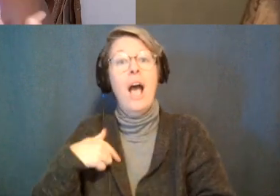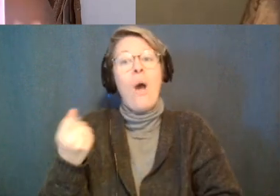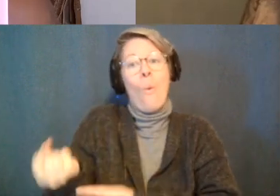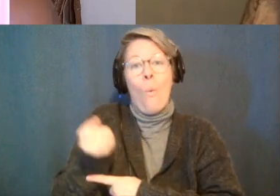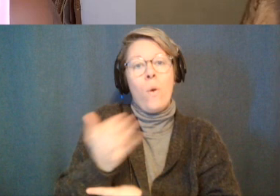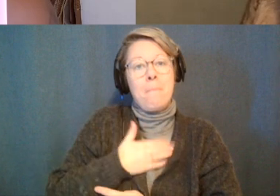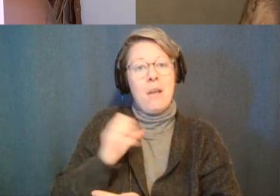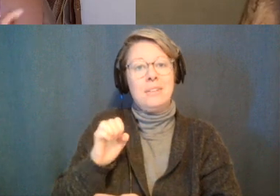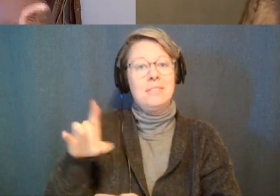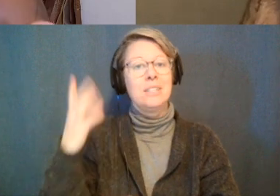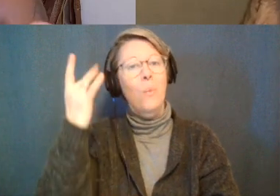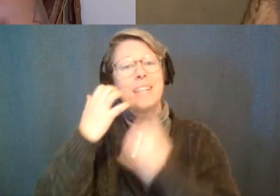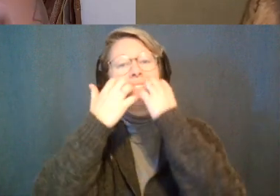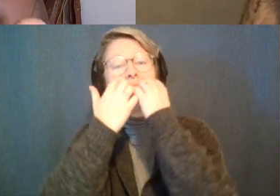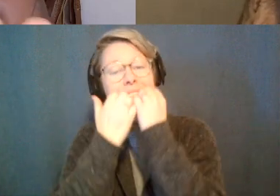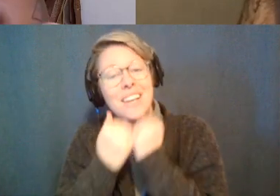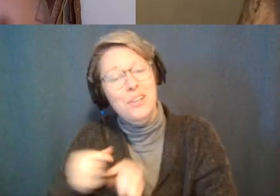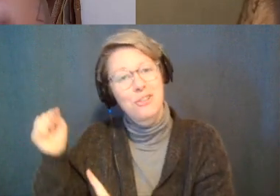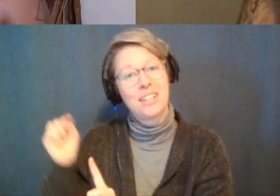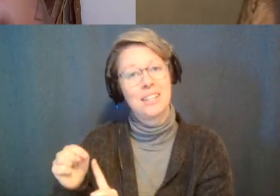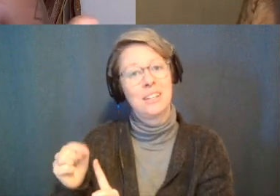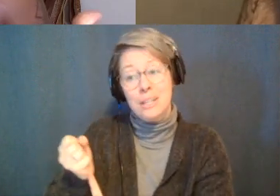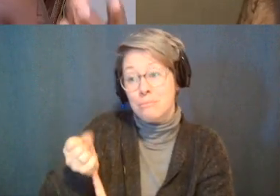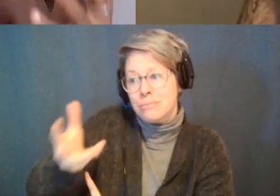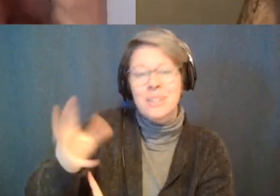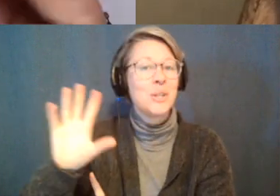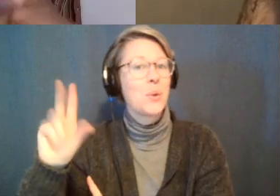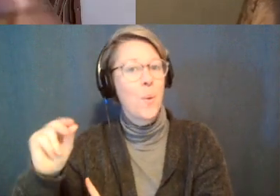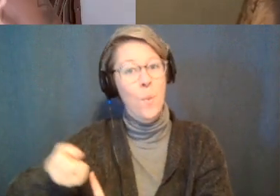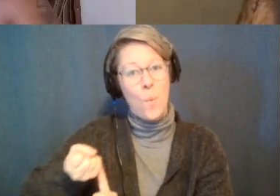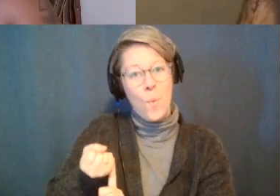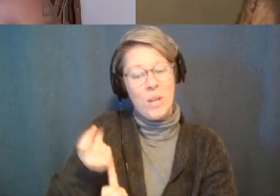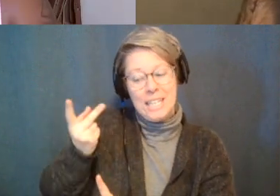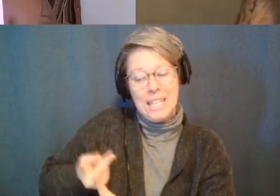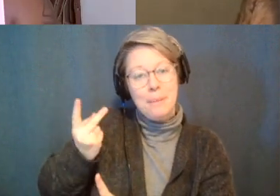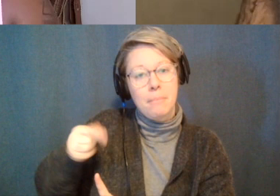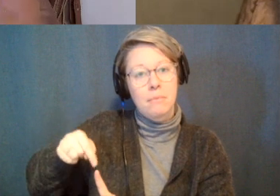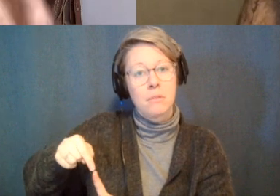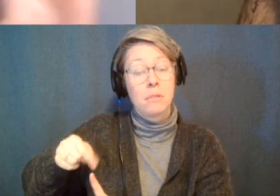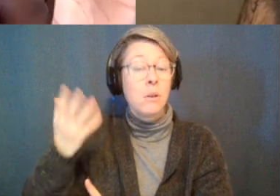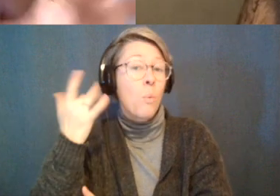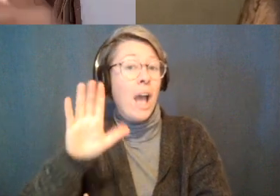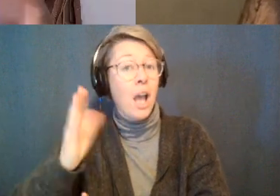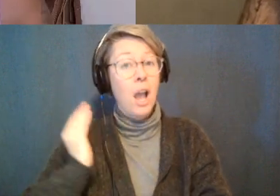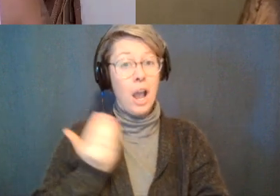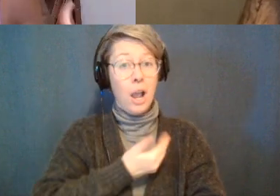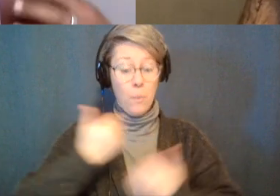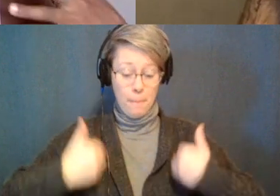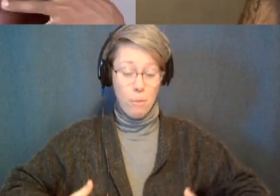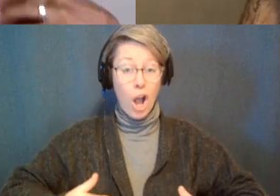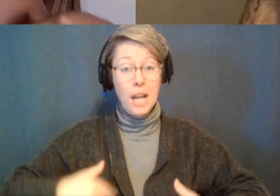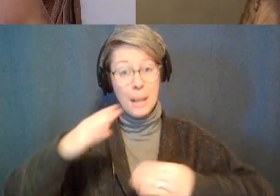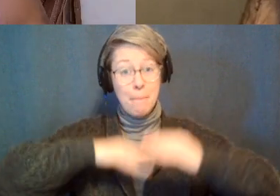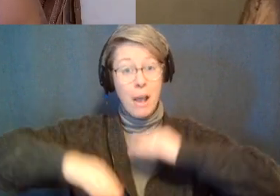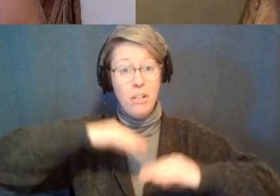the seed is so sacred it's actually like it's it's a sacred elixir like what our body does for procreation biologically it takes